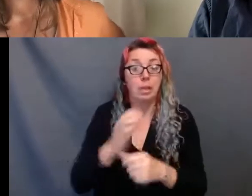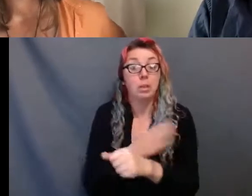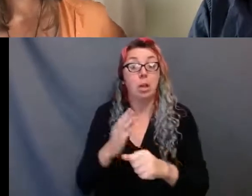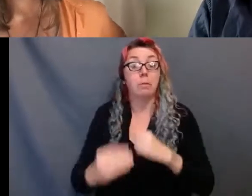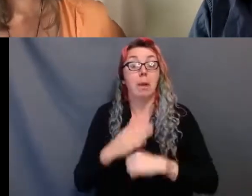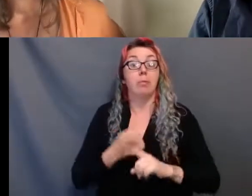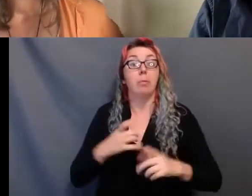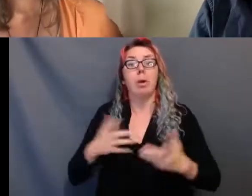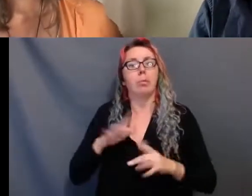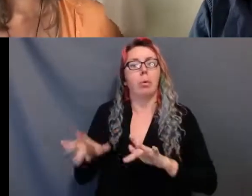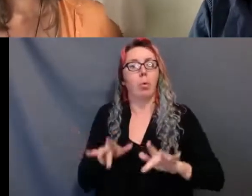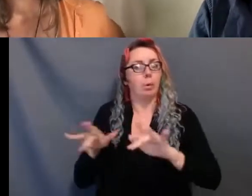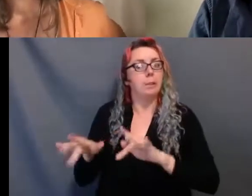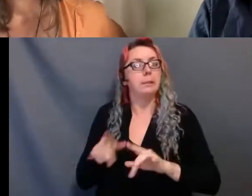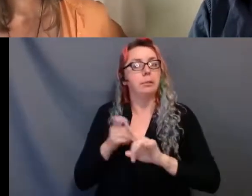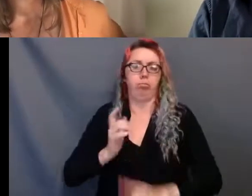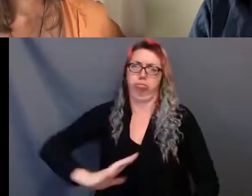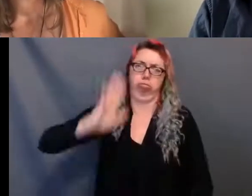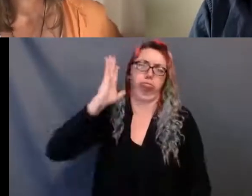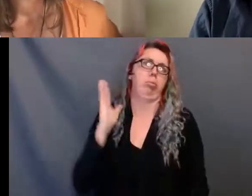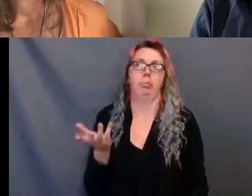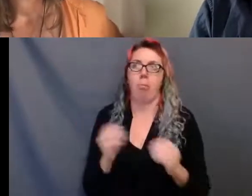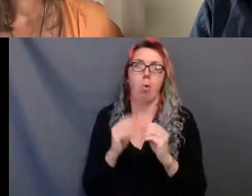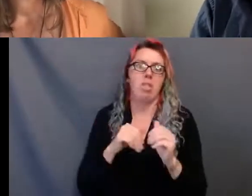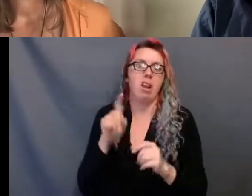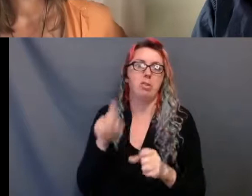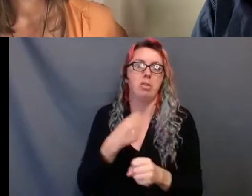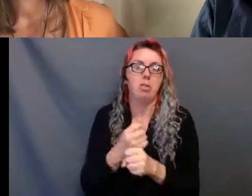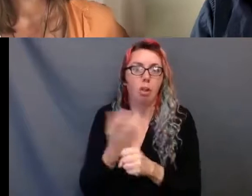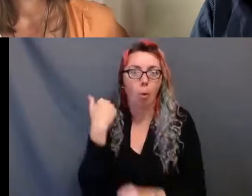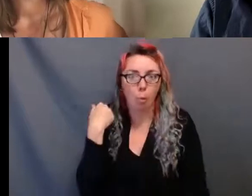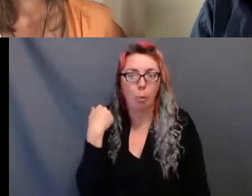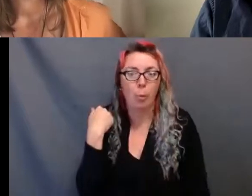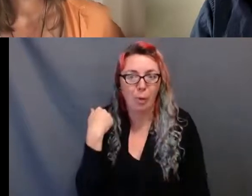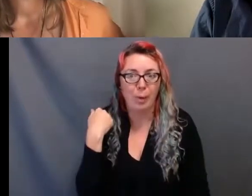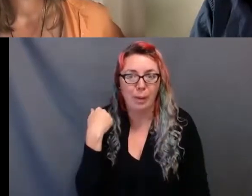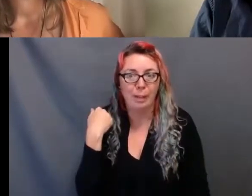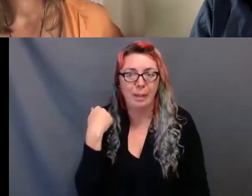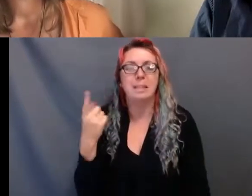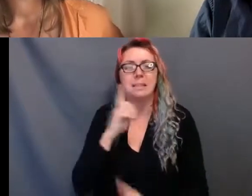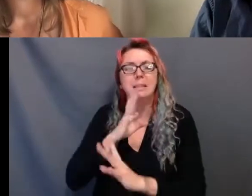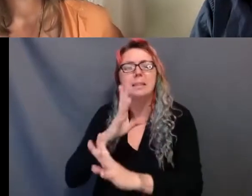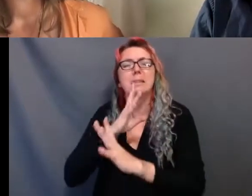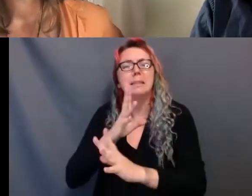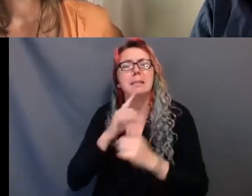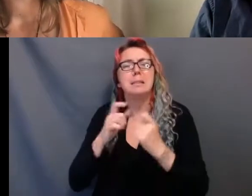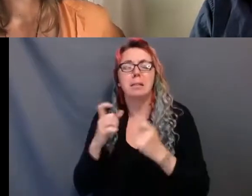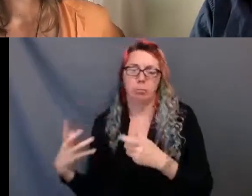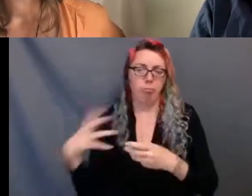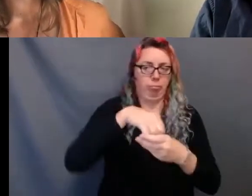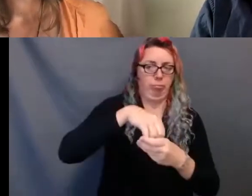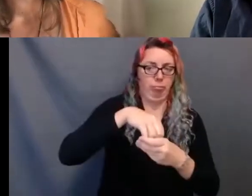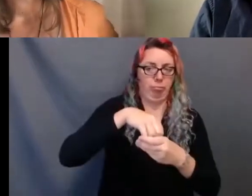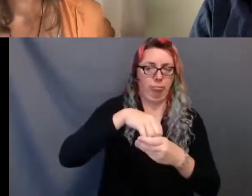We put our spin on them as all storytellers do. With a shoestring aesthetic, we build and rehearse the plays over the